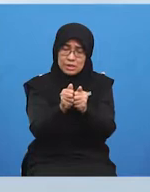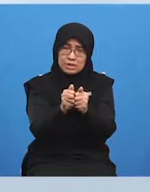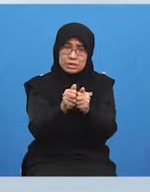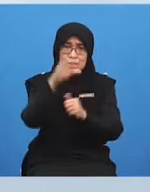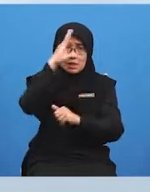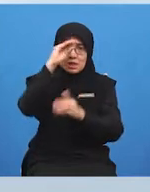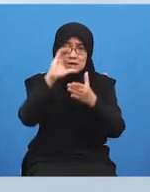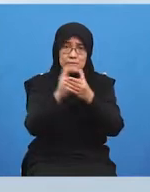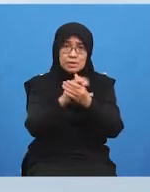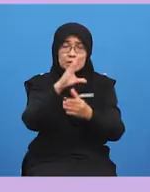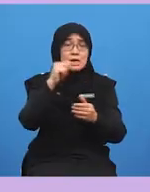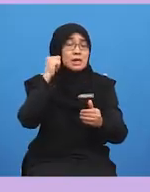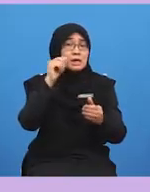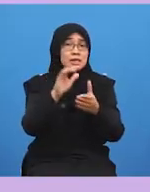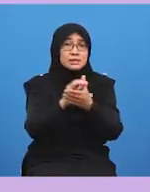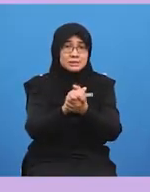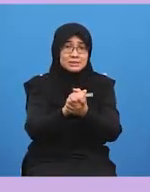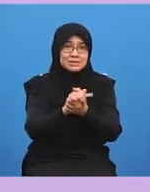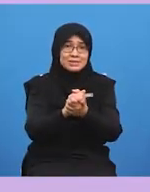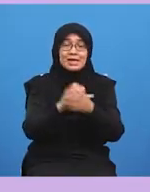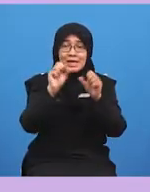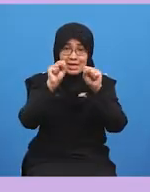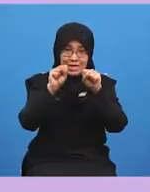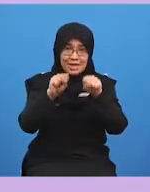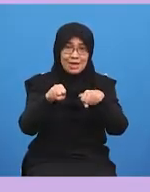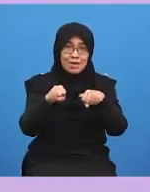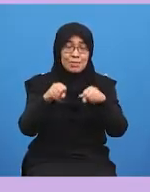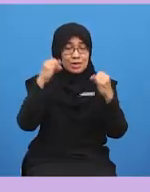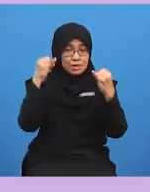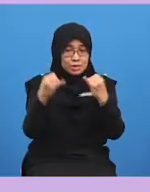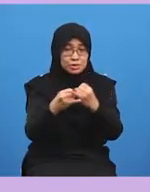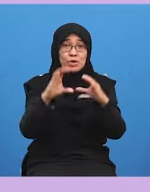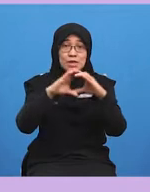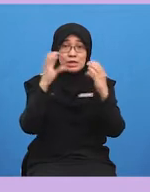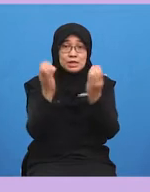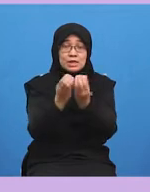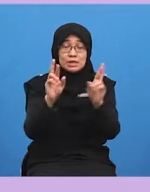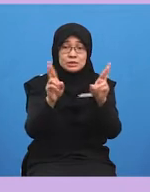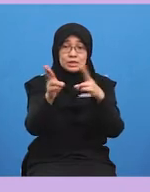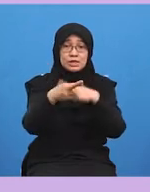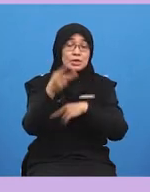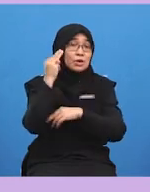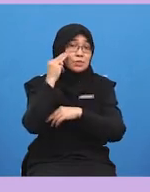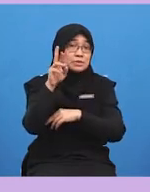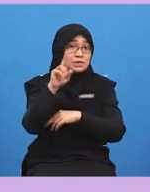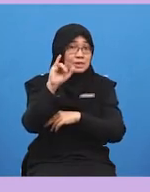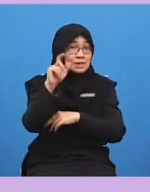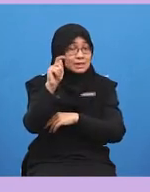forget to join in our online classroom here's the link we absolutely love hearing